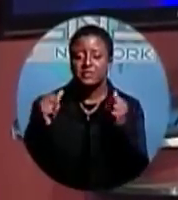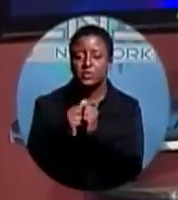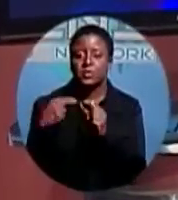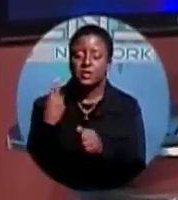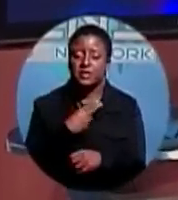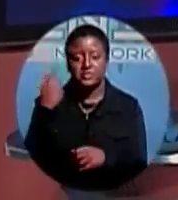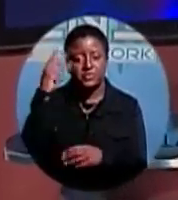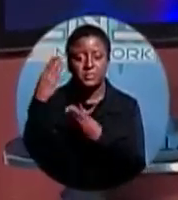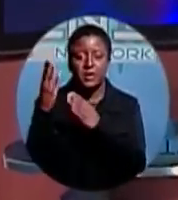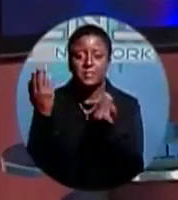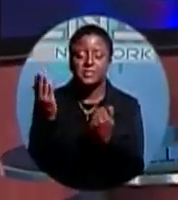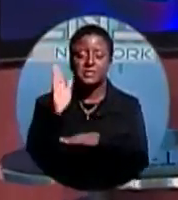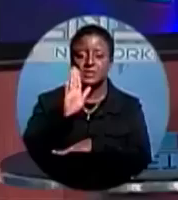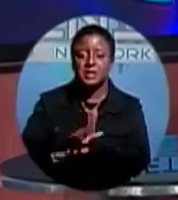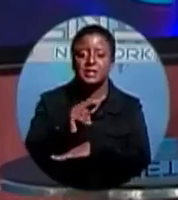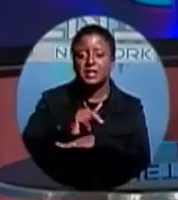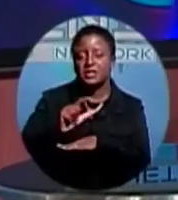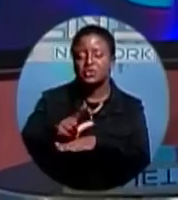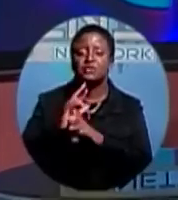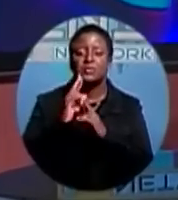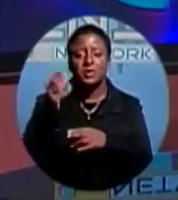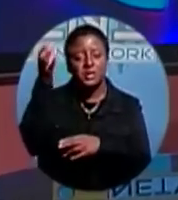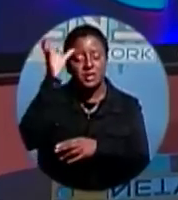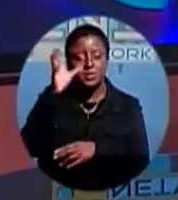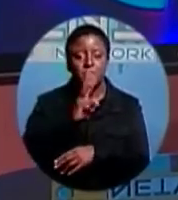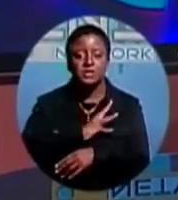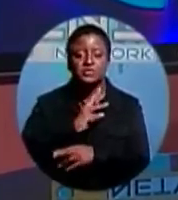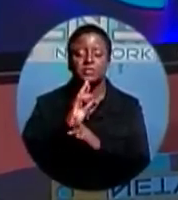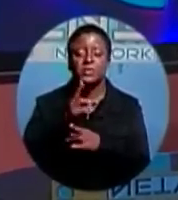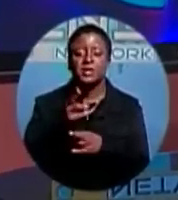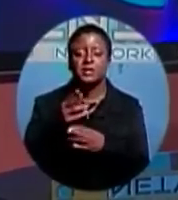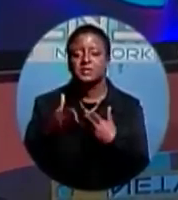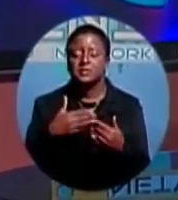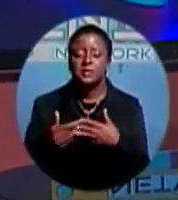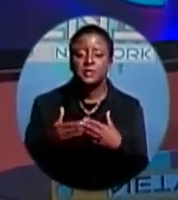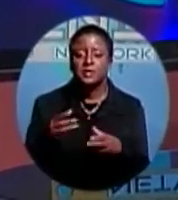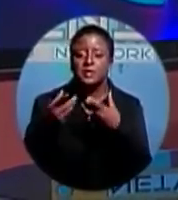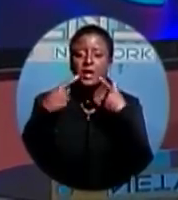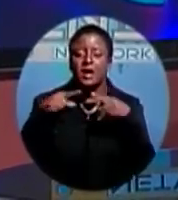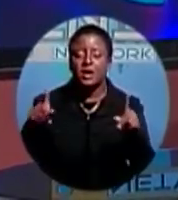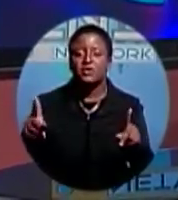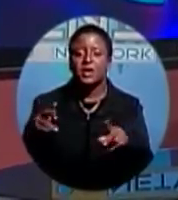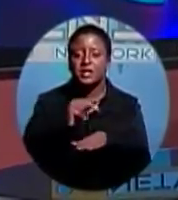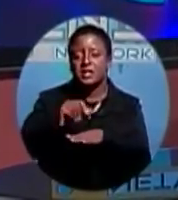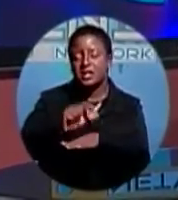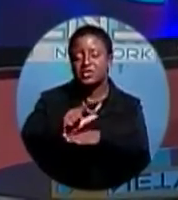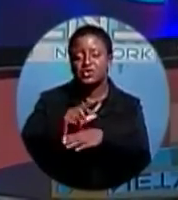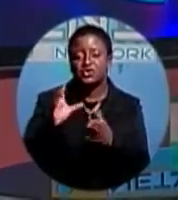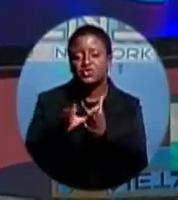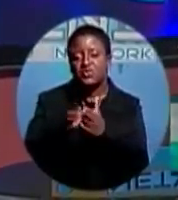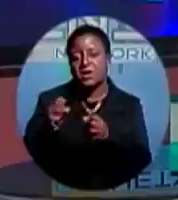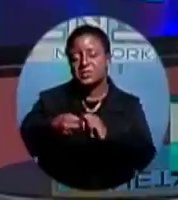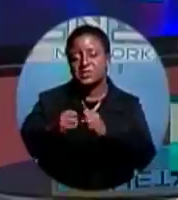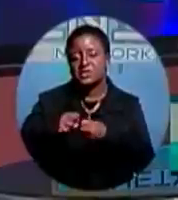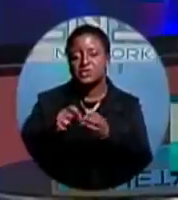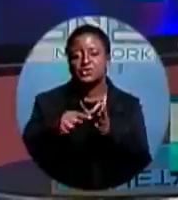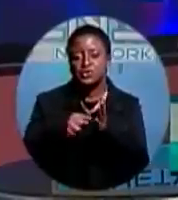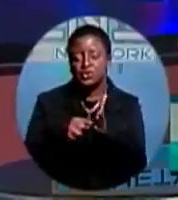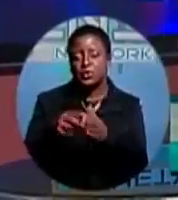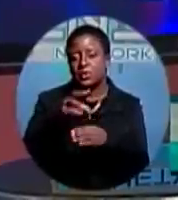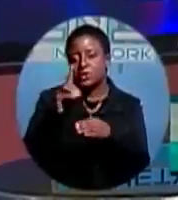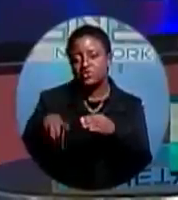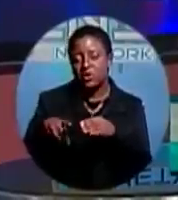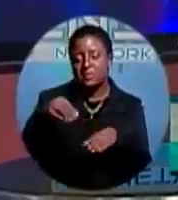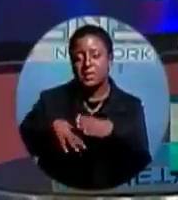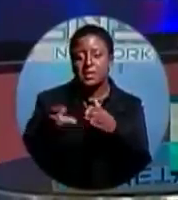with us for The Bahamas Tonight National Report. I'm Clint Watson reporting. Despite the outcry, national crime statistics are showing a drop in most criminal